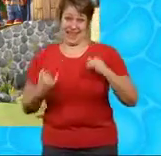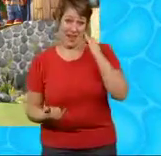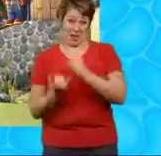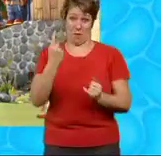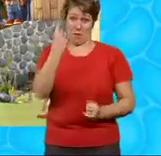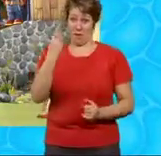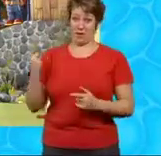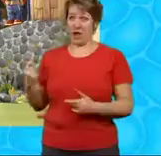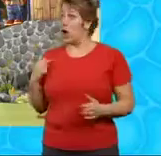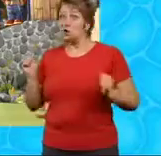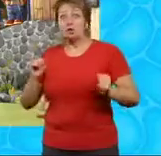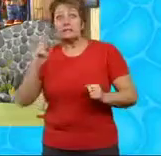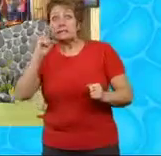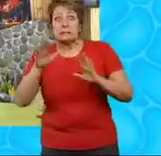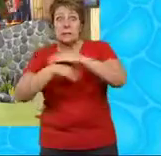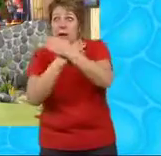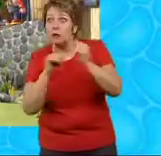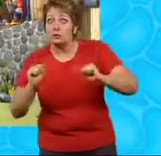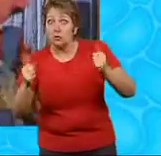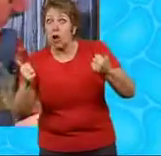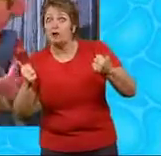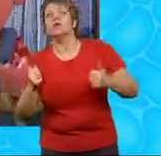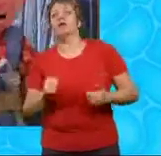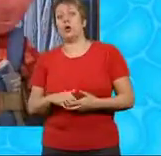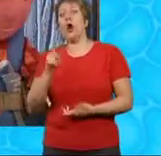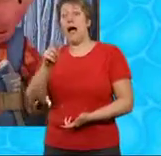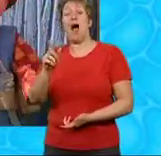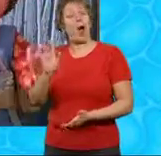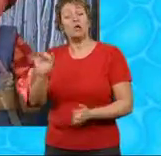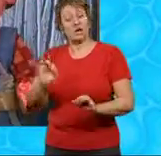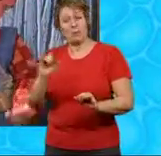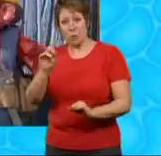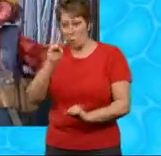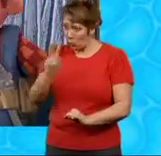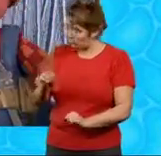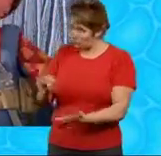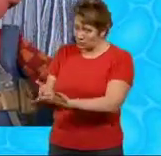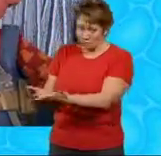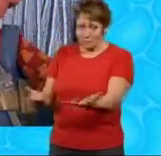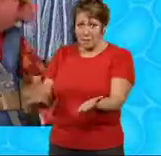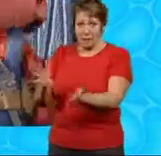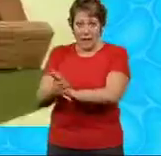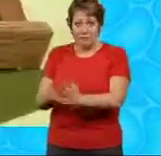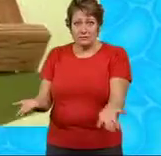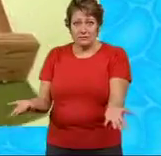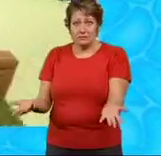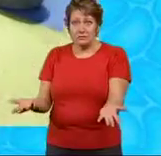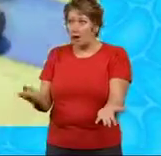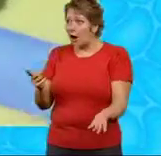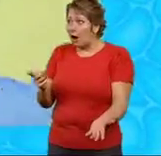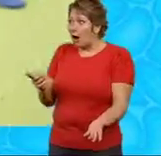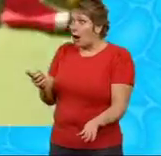sack, Bob I haven't missed the bats, have I? No, but, um, Dizzy Look at all the mess you've made